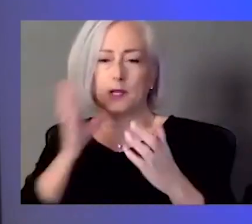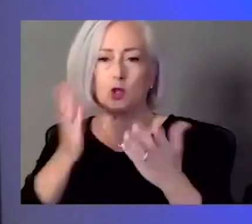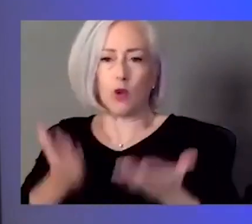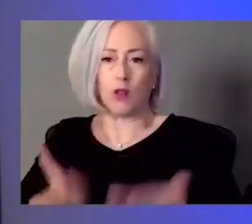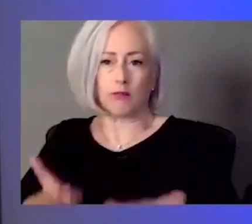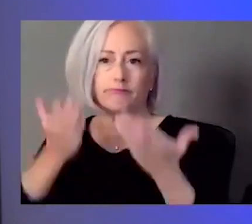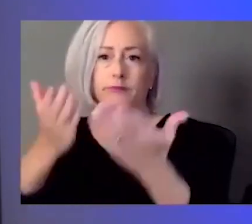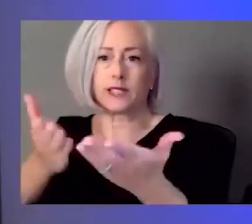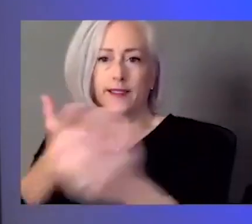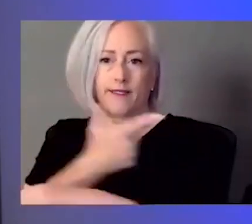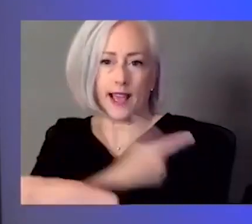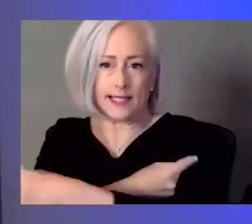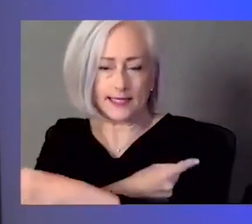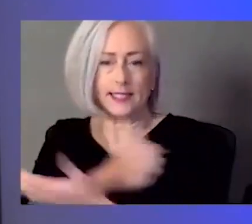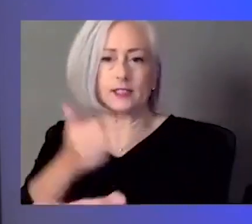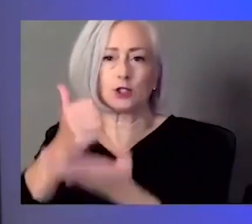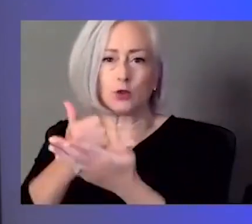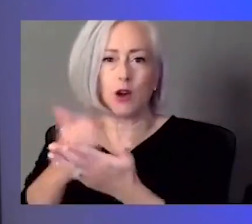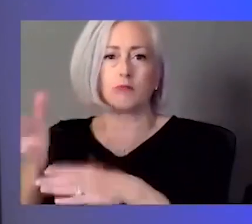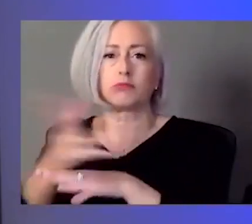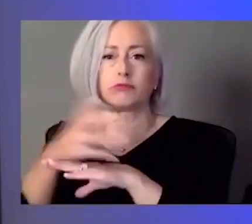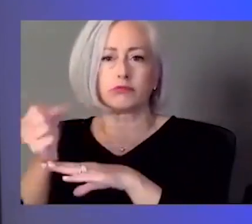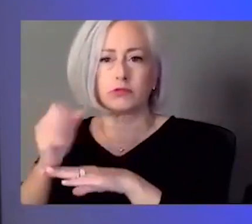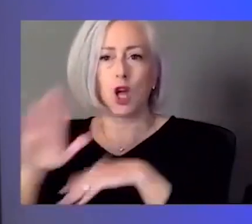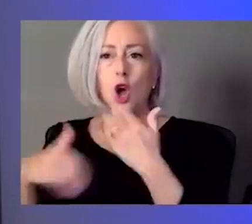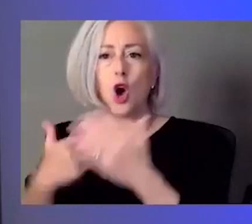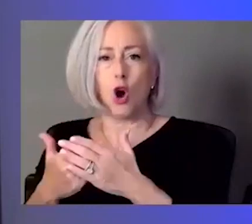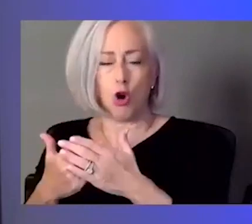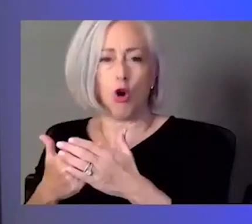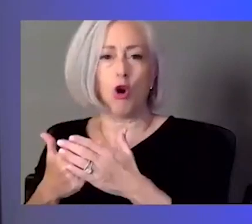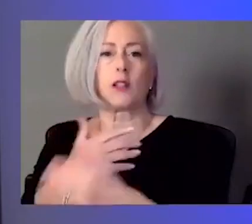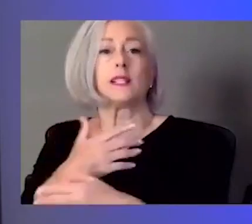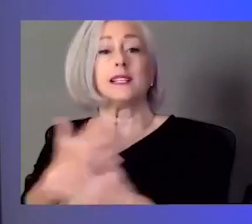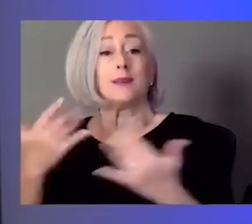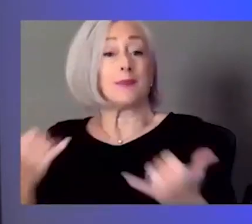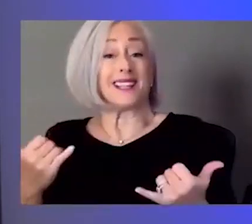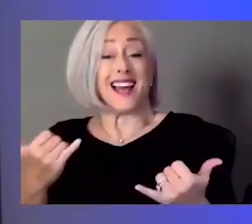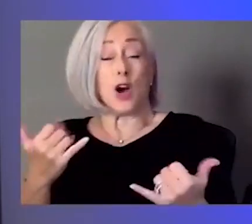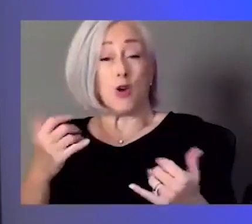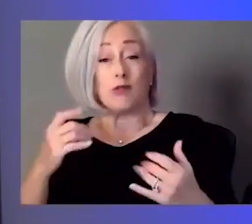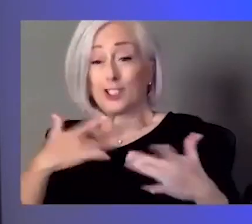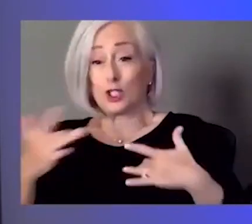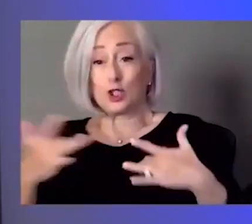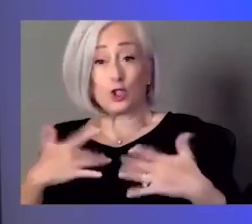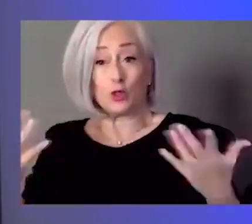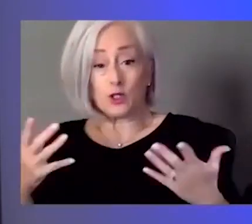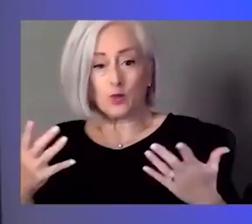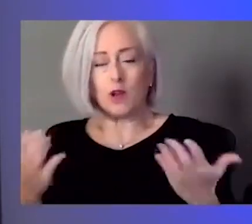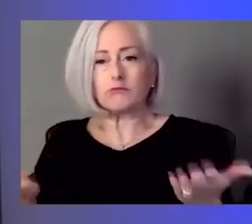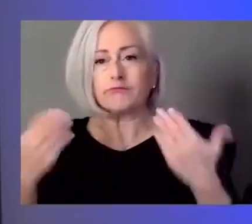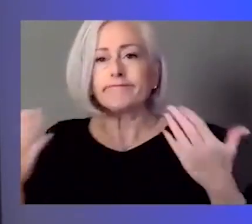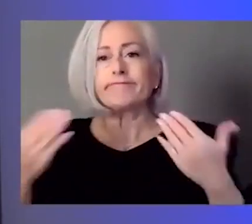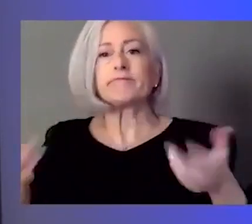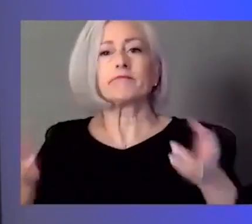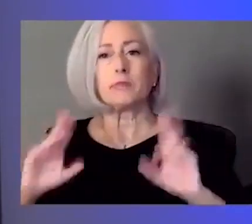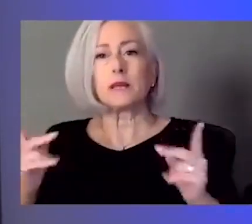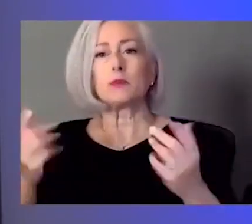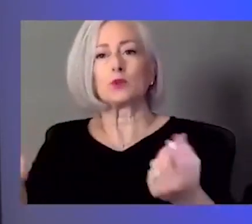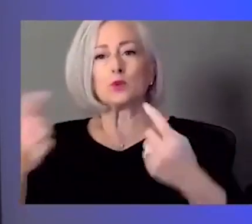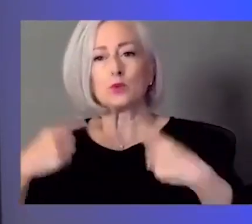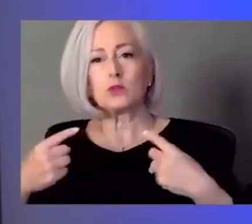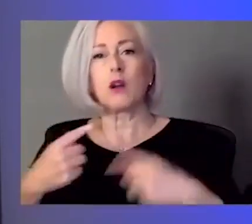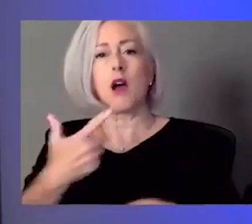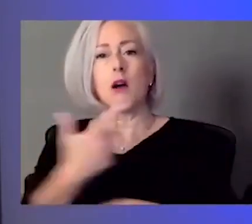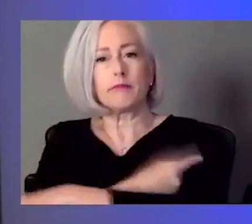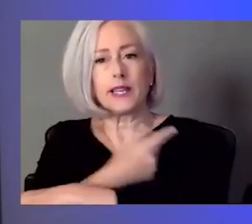biggest, uh, concern really is that we're running out of arms and so it's really trying to get folks, um, in situations where they